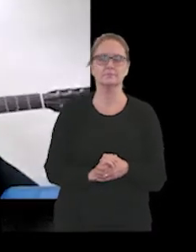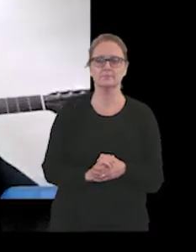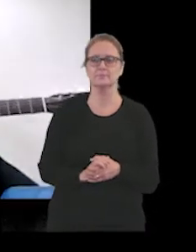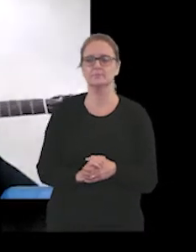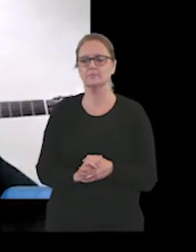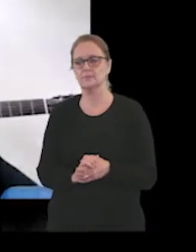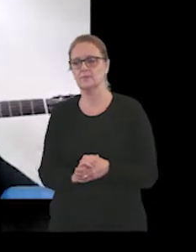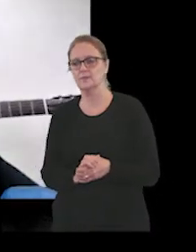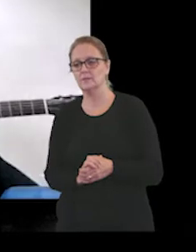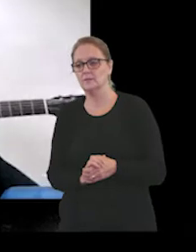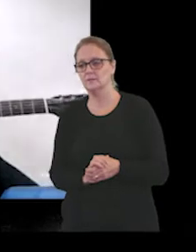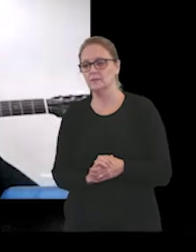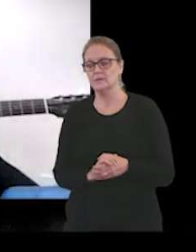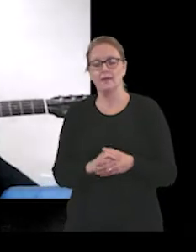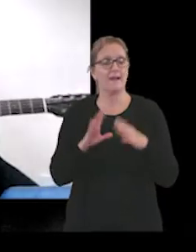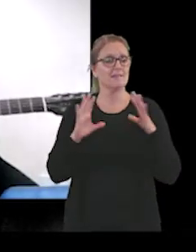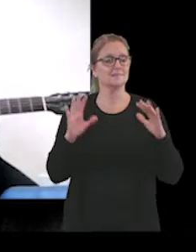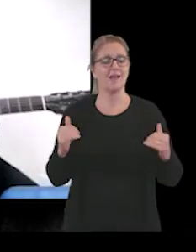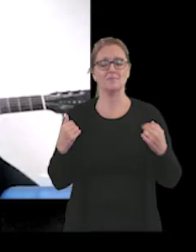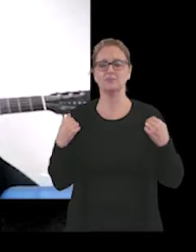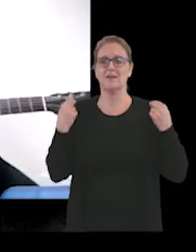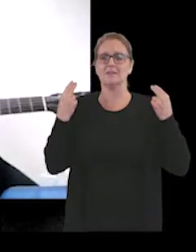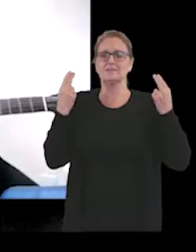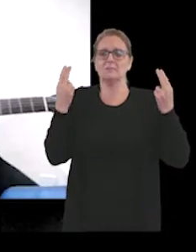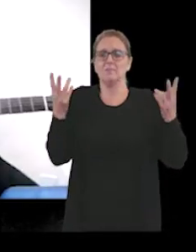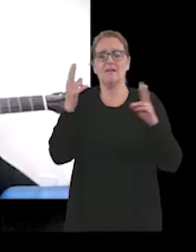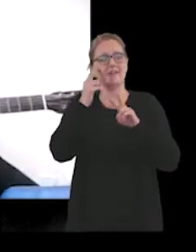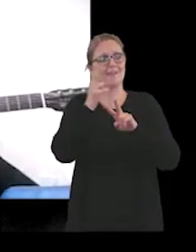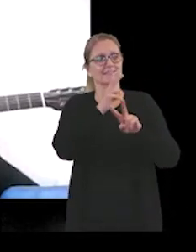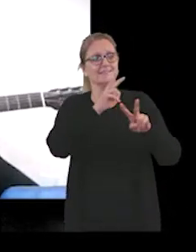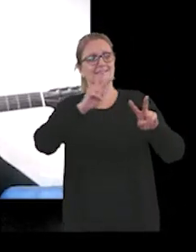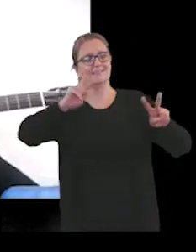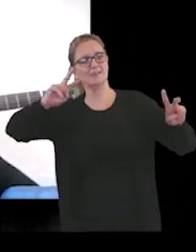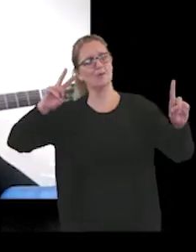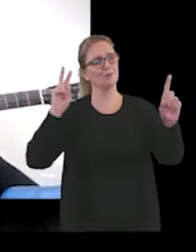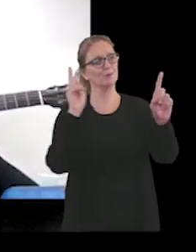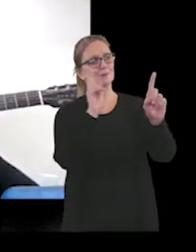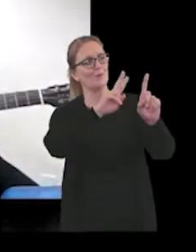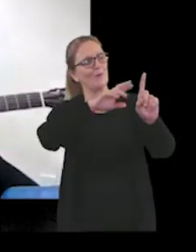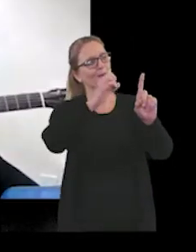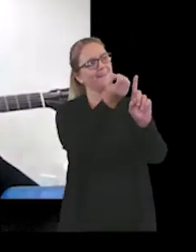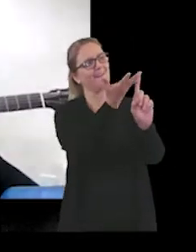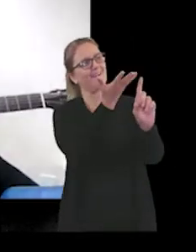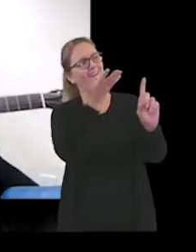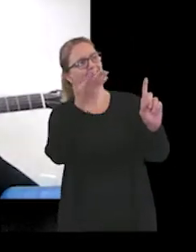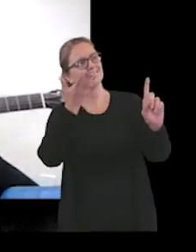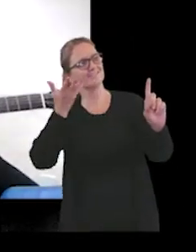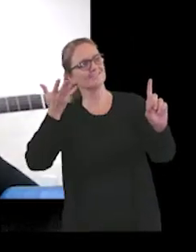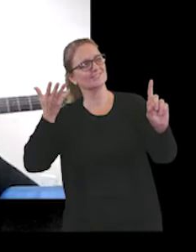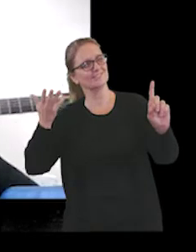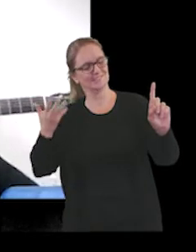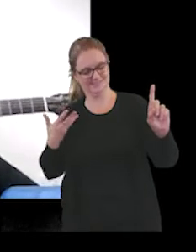As I rise above, can see your light shining through.